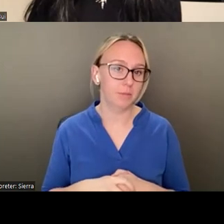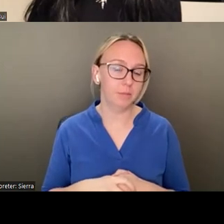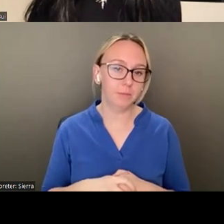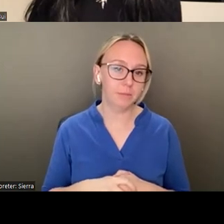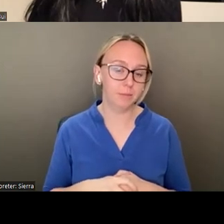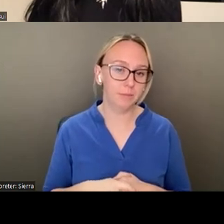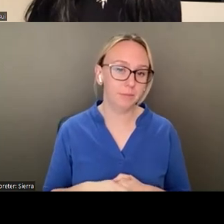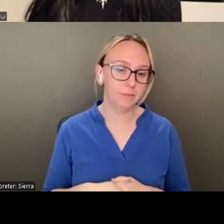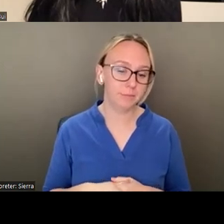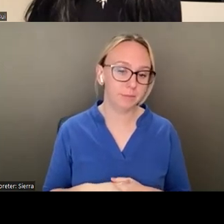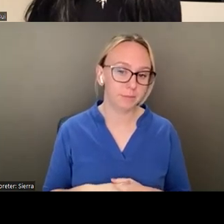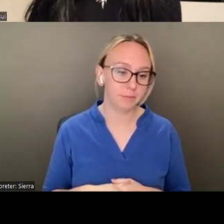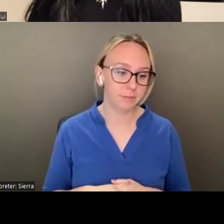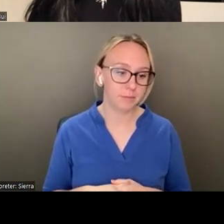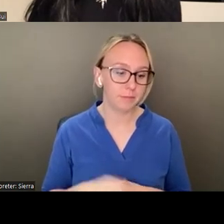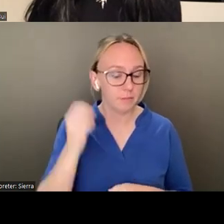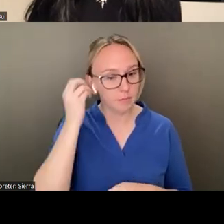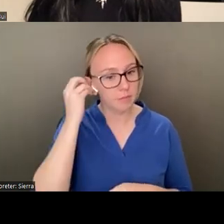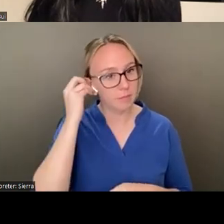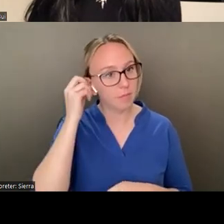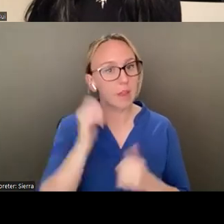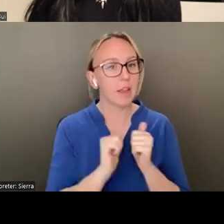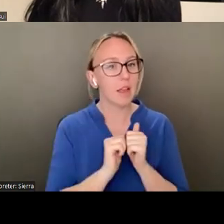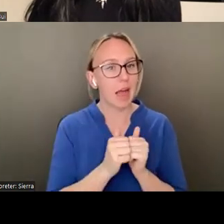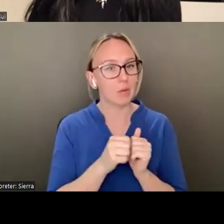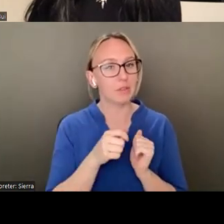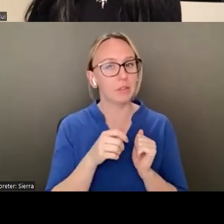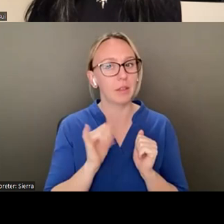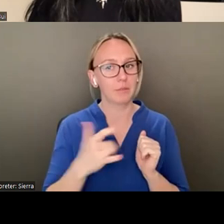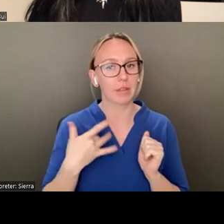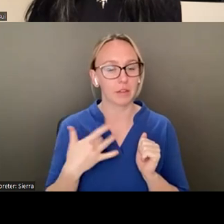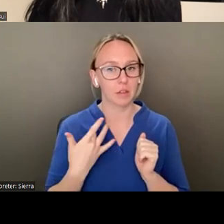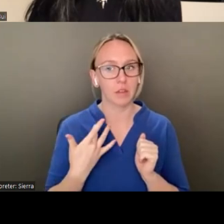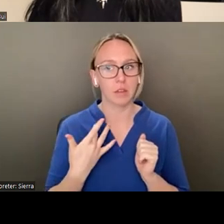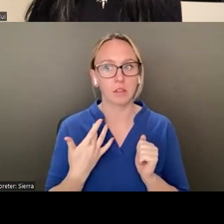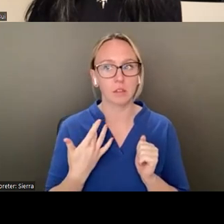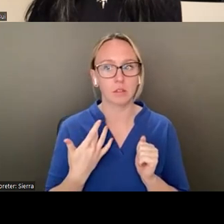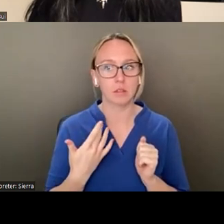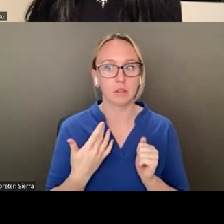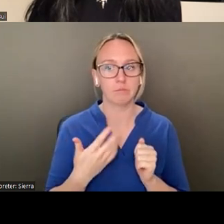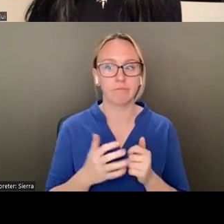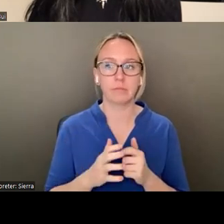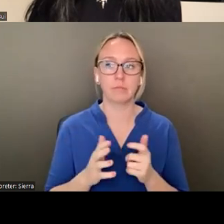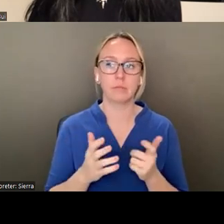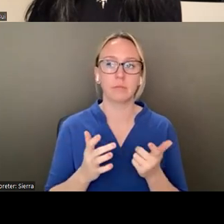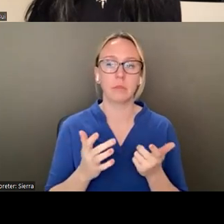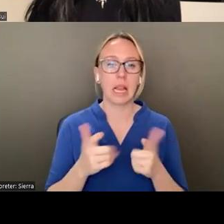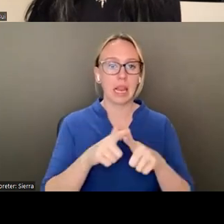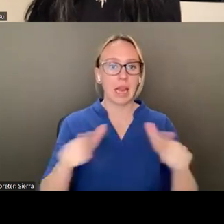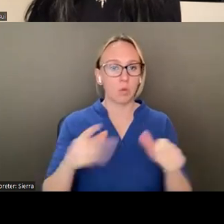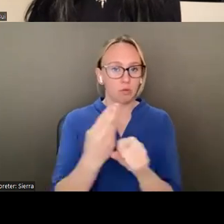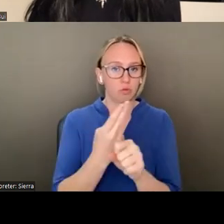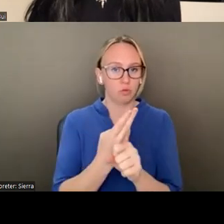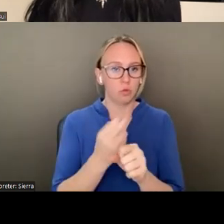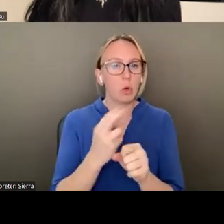How does it feel like the use of language impacts or changes the interpretation of your work?